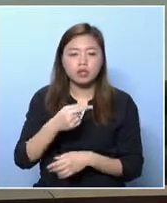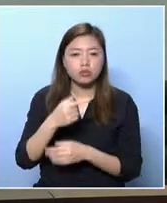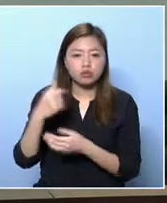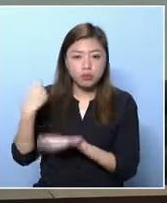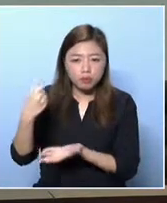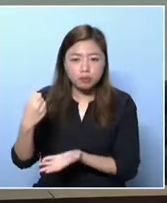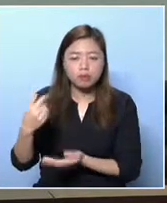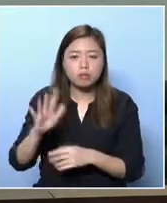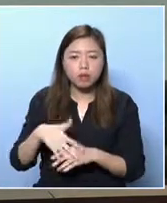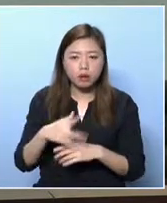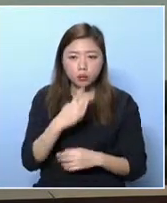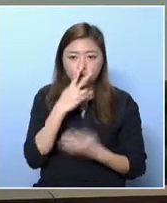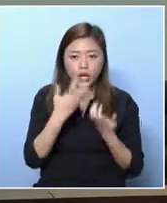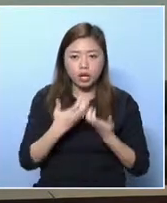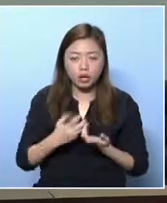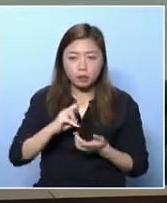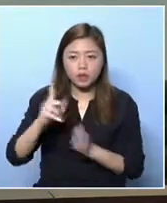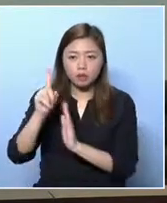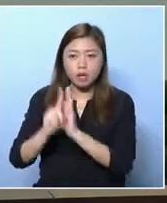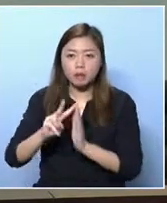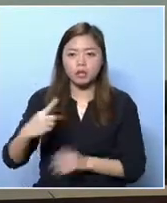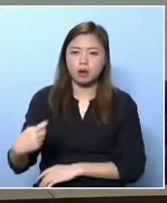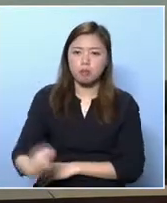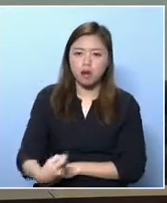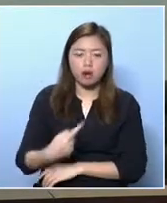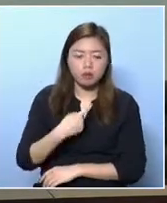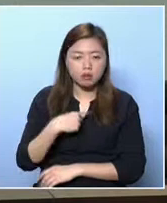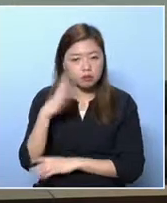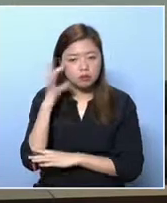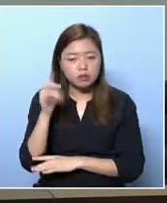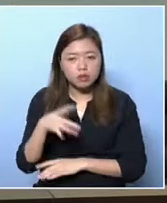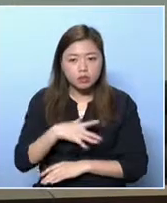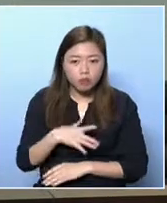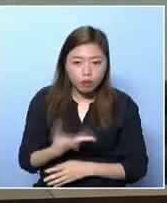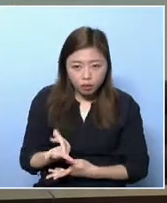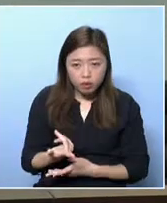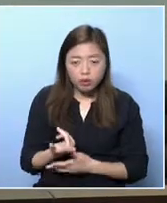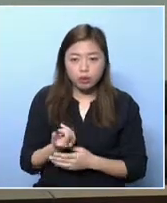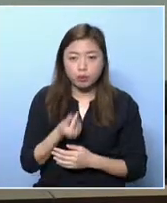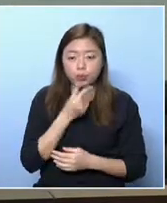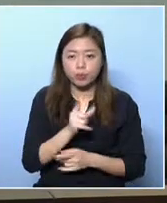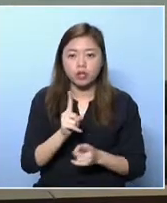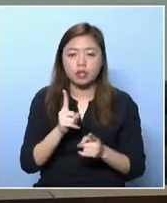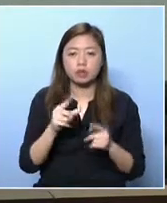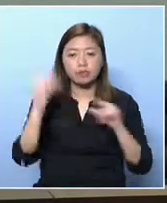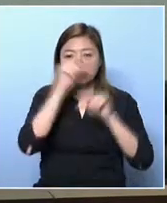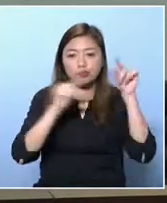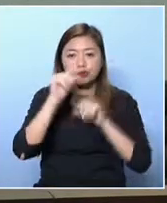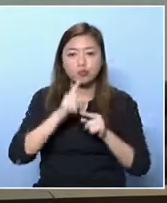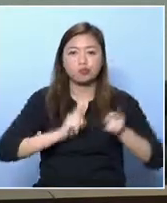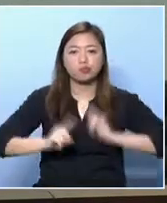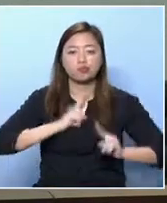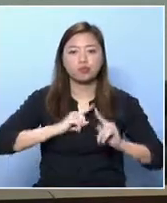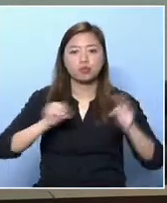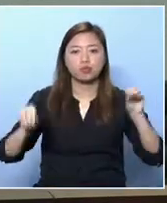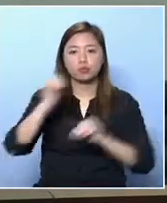helped through the subsidy. And then there was the improved system. We